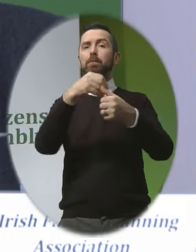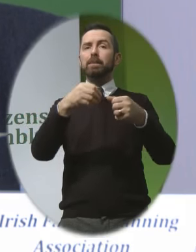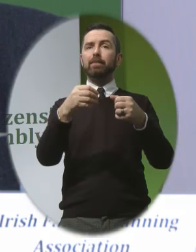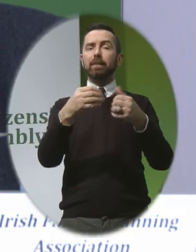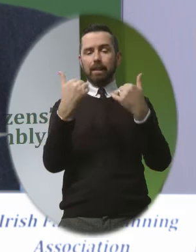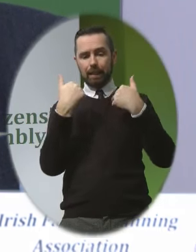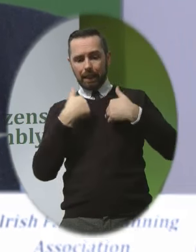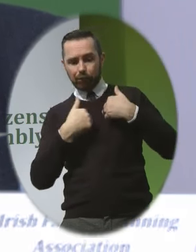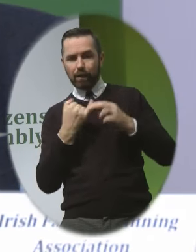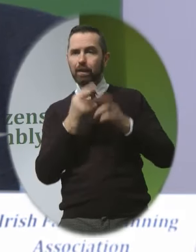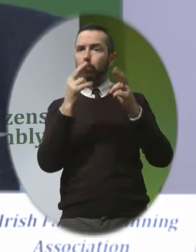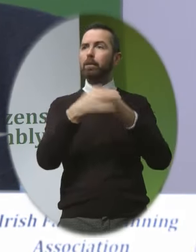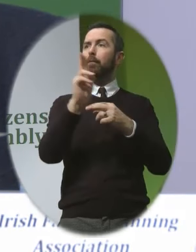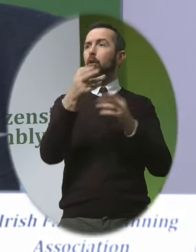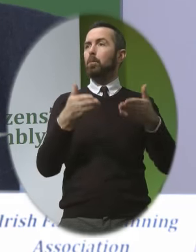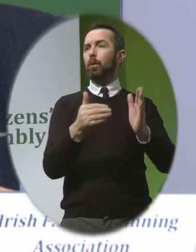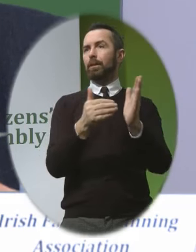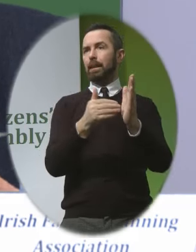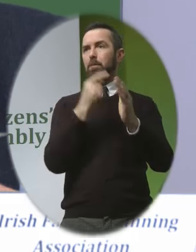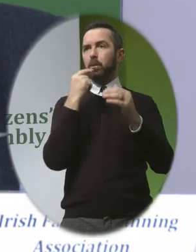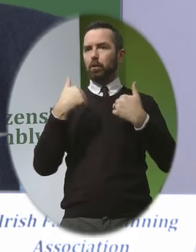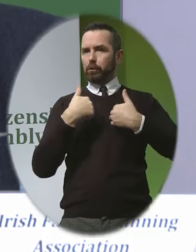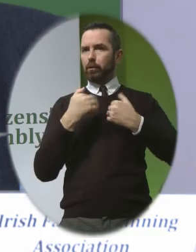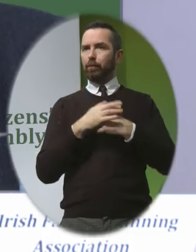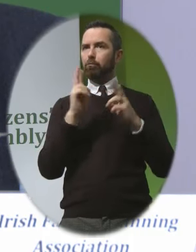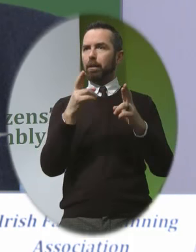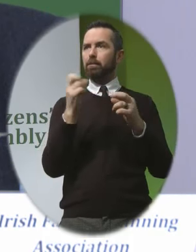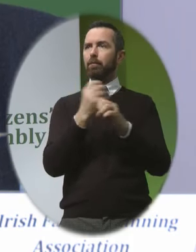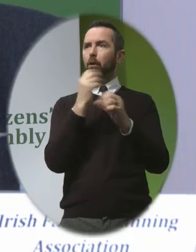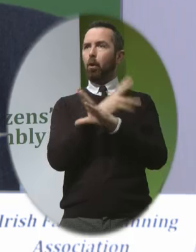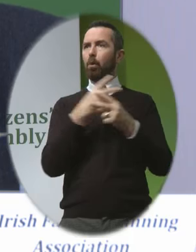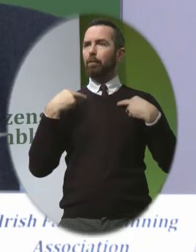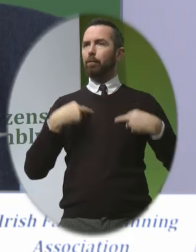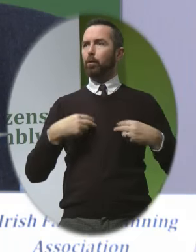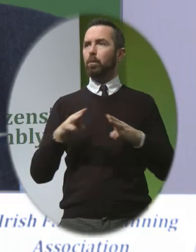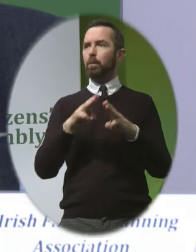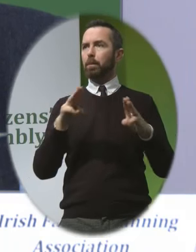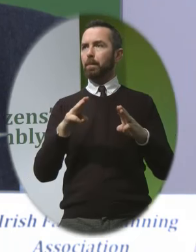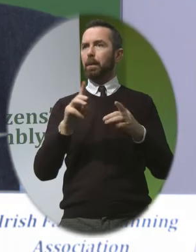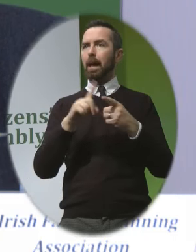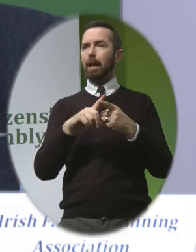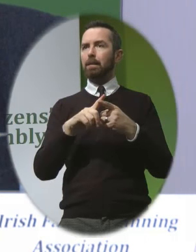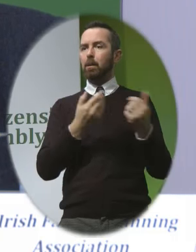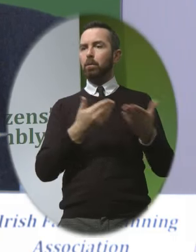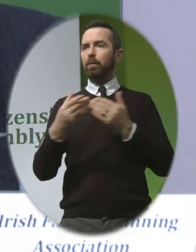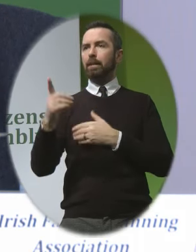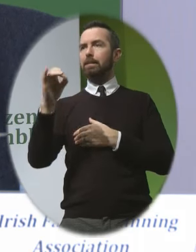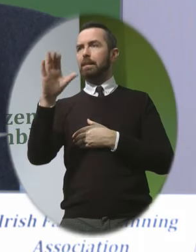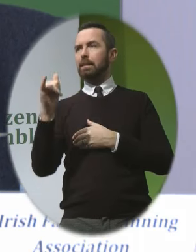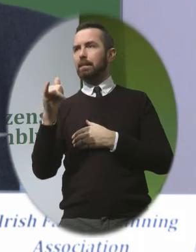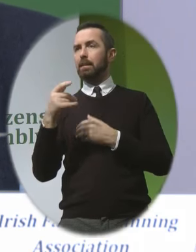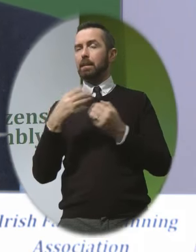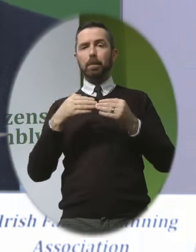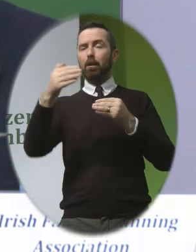But our concerns for the rights of all vulnerable people And their dignity extends beyond that